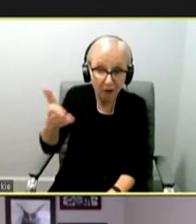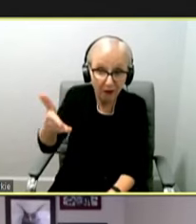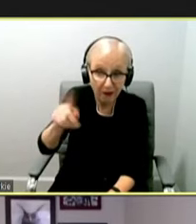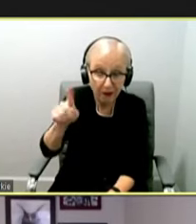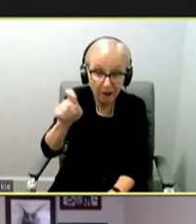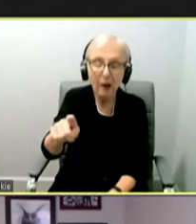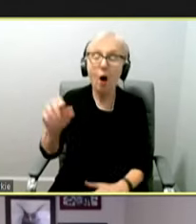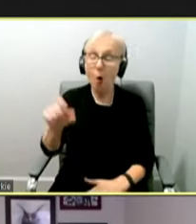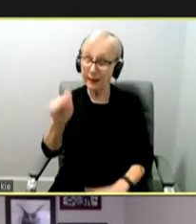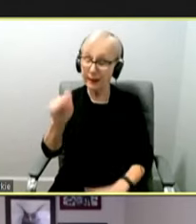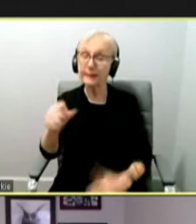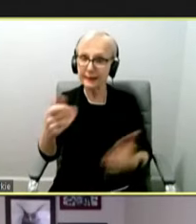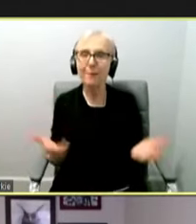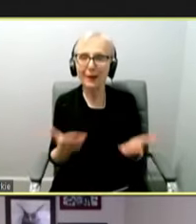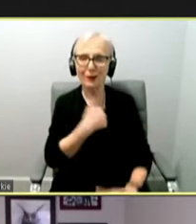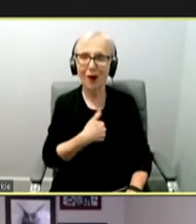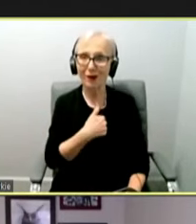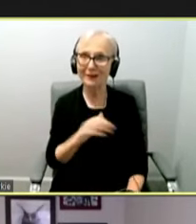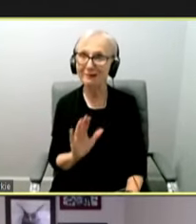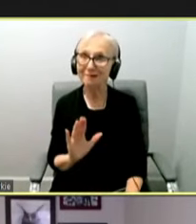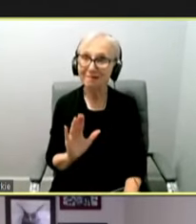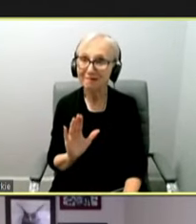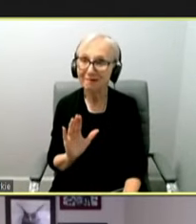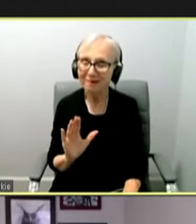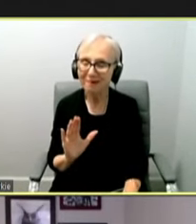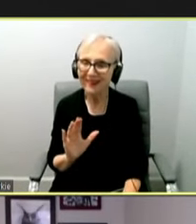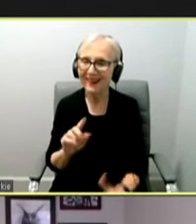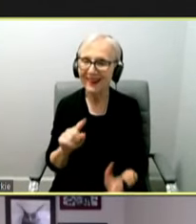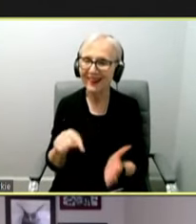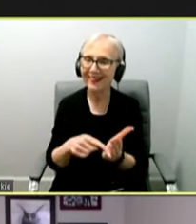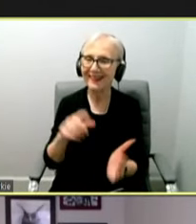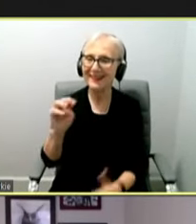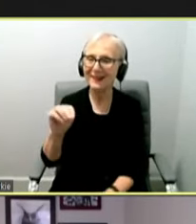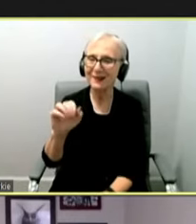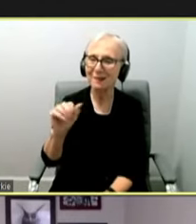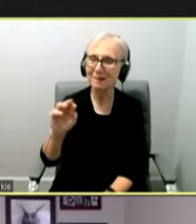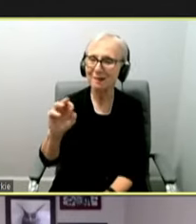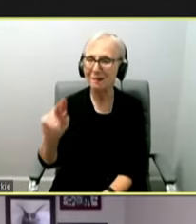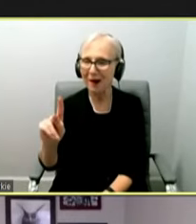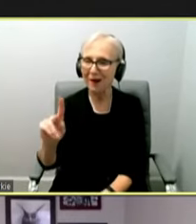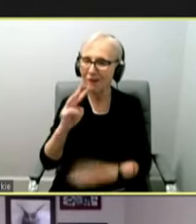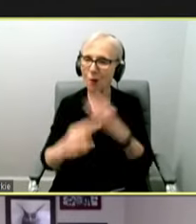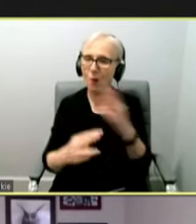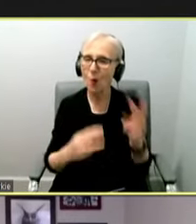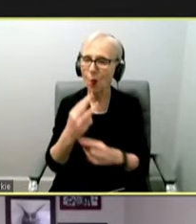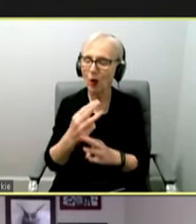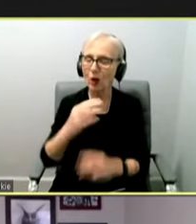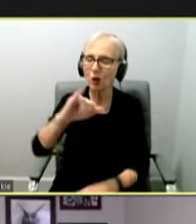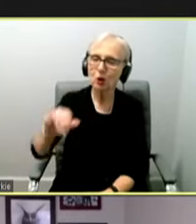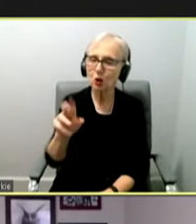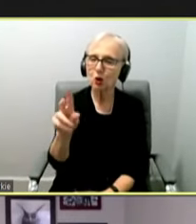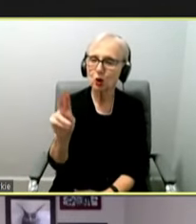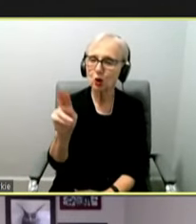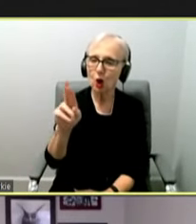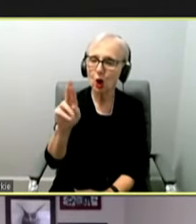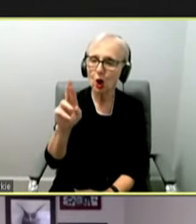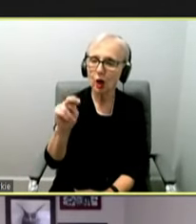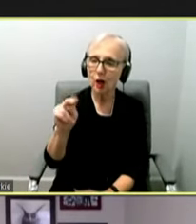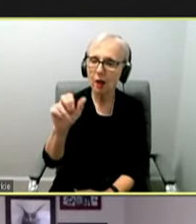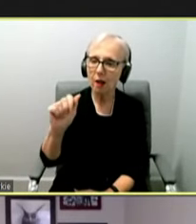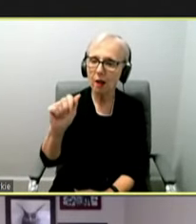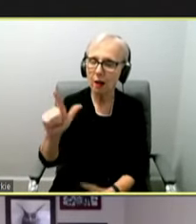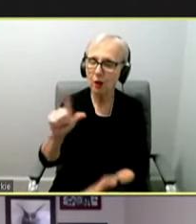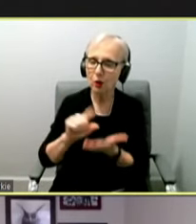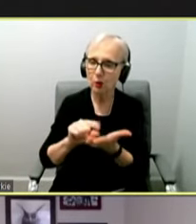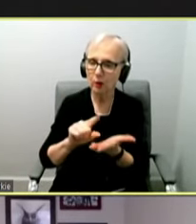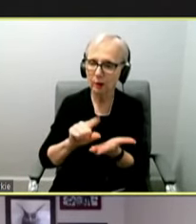Yes, I am. I'm sorry. This is Mark Craddock of the World Journal newspaper. And this